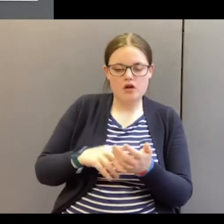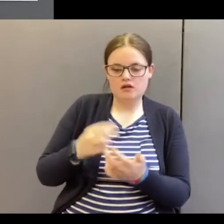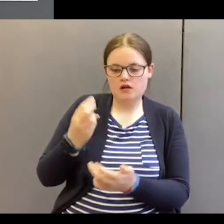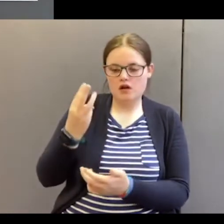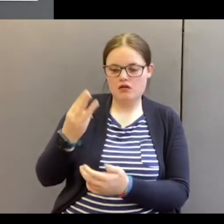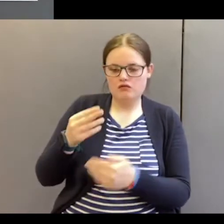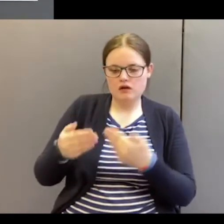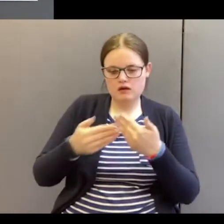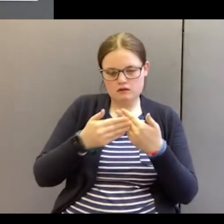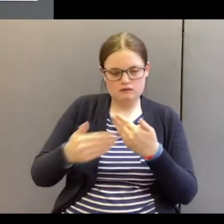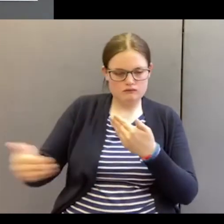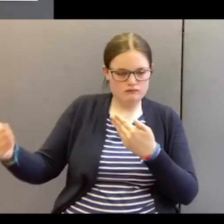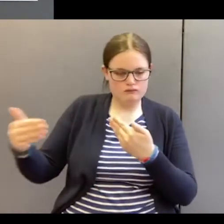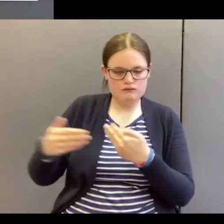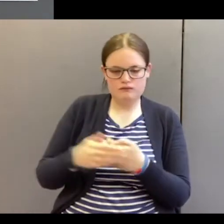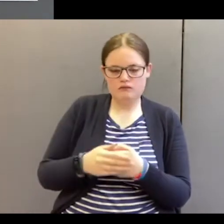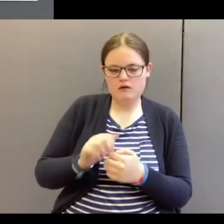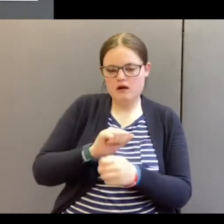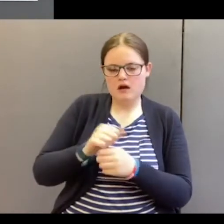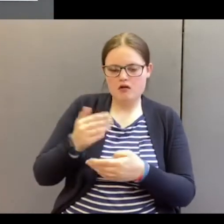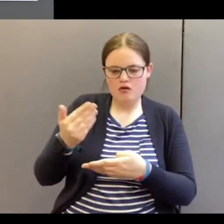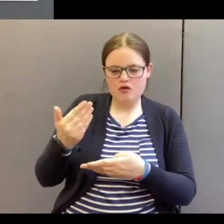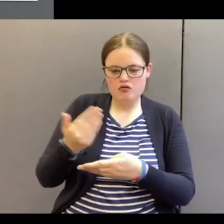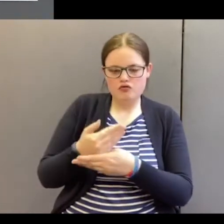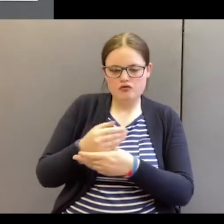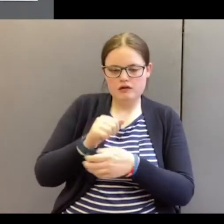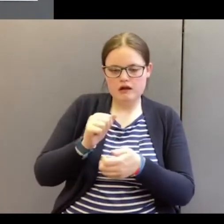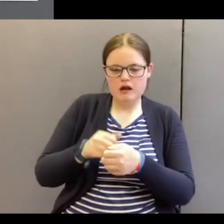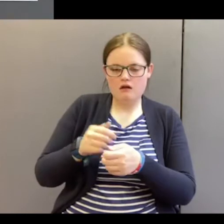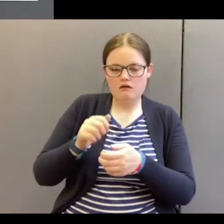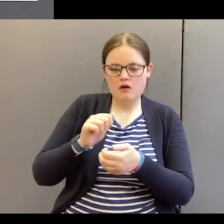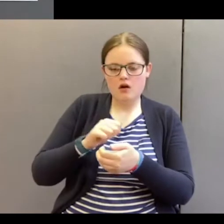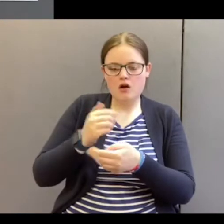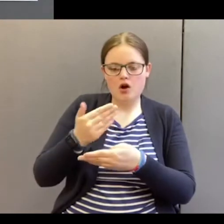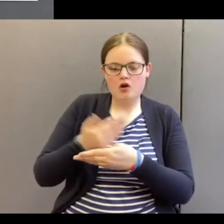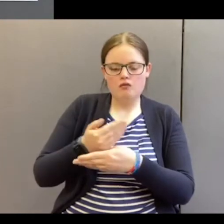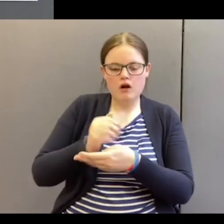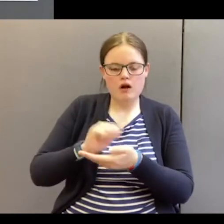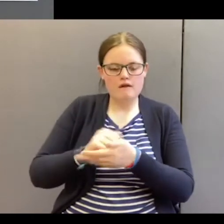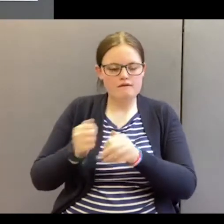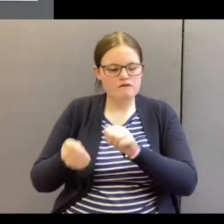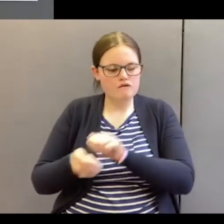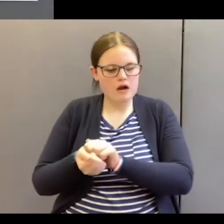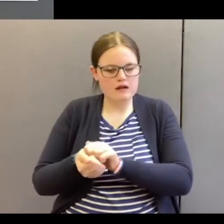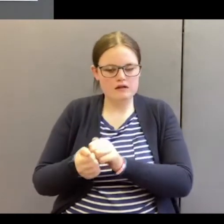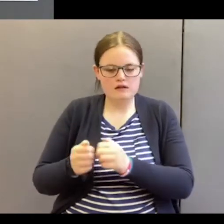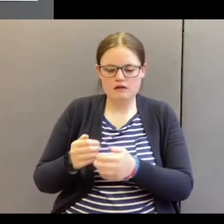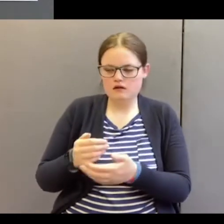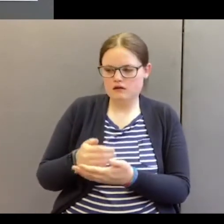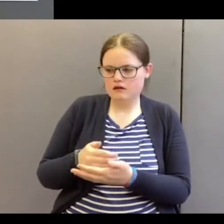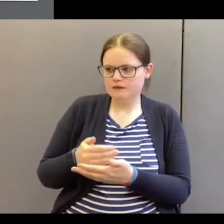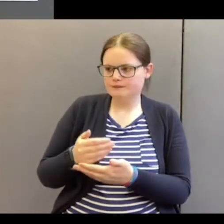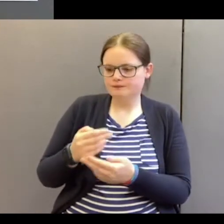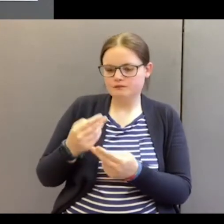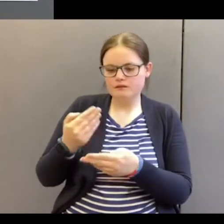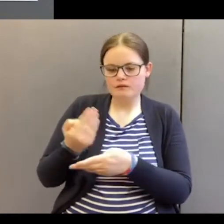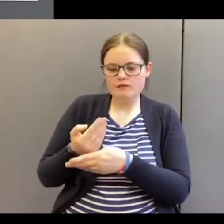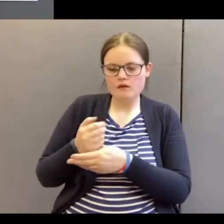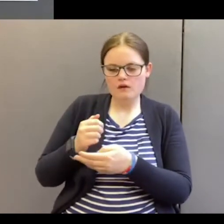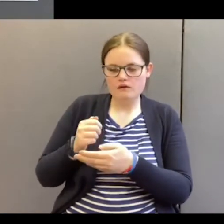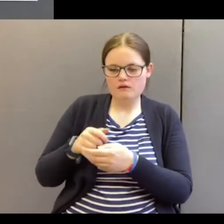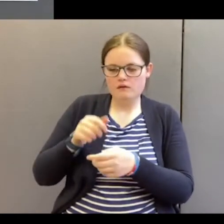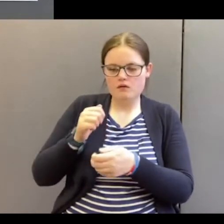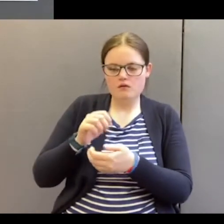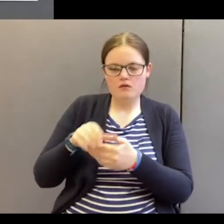and onwards. Our duties to our employers. Employers' duties to their employees.